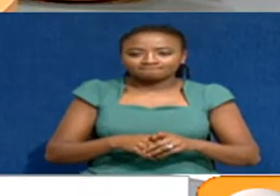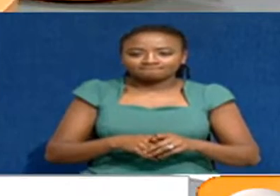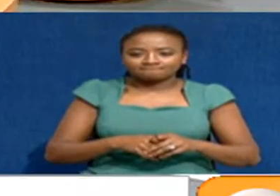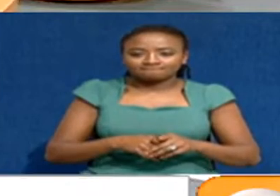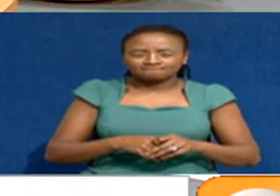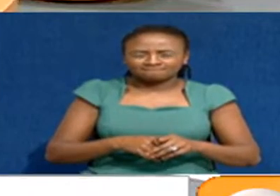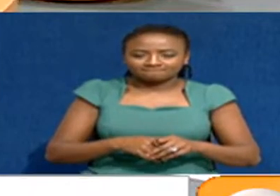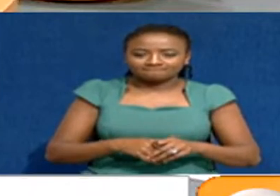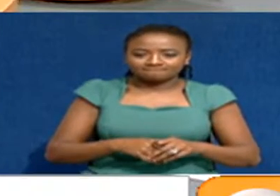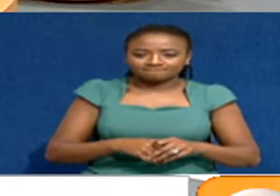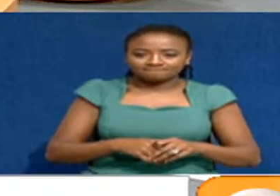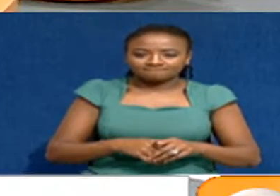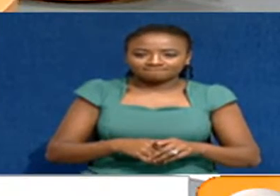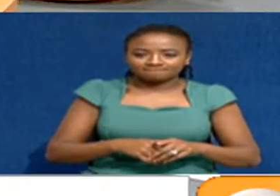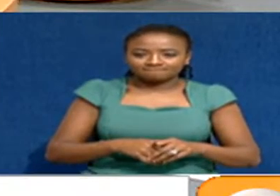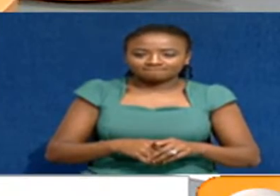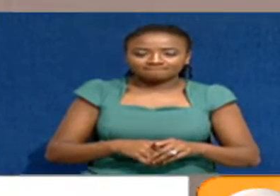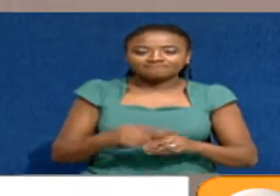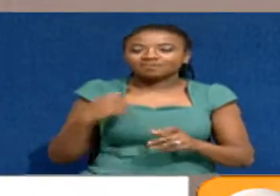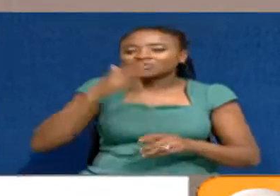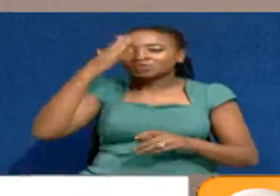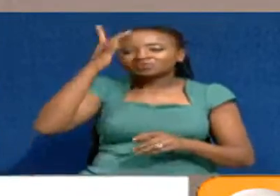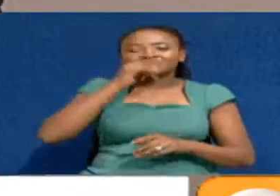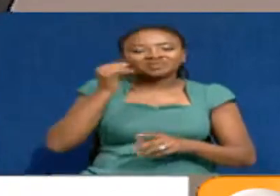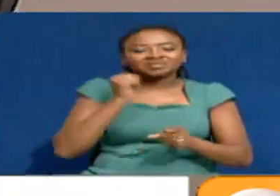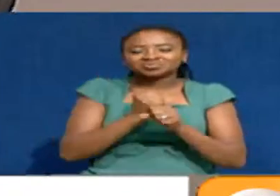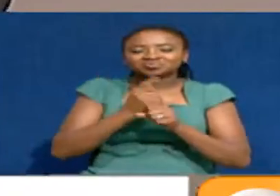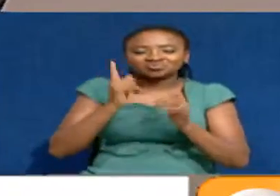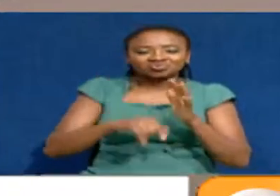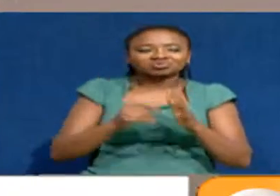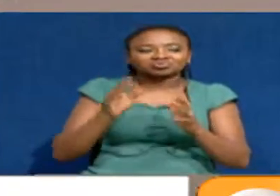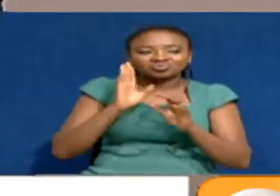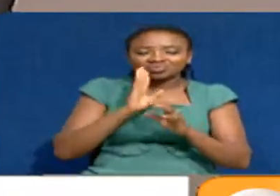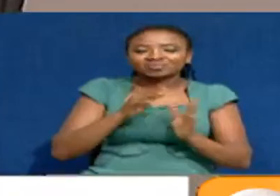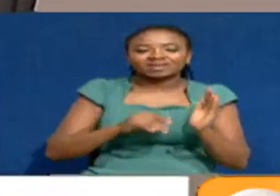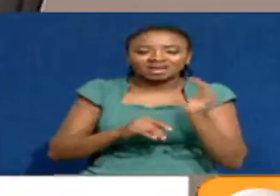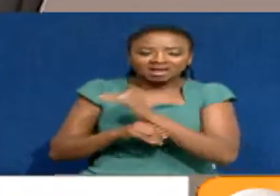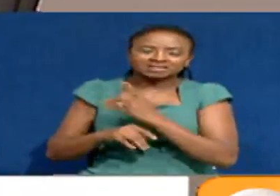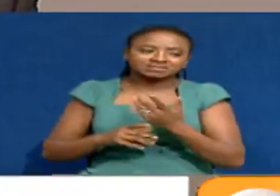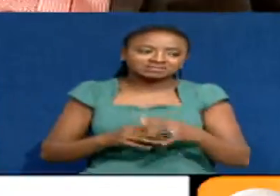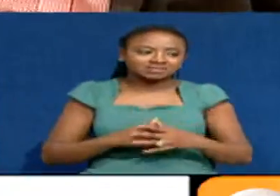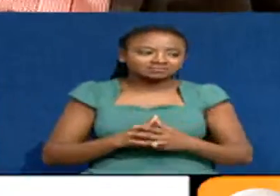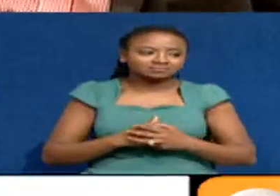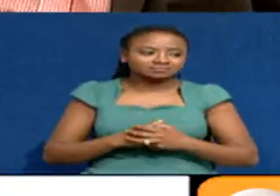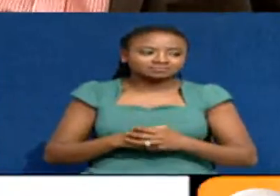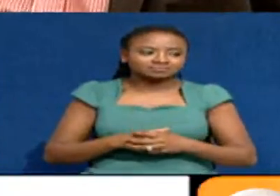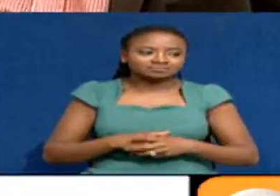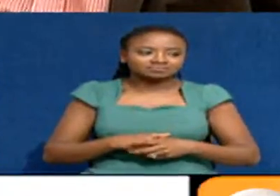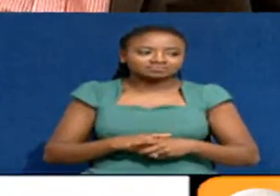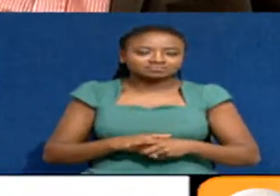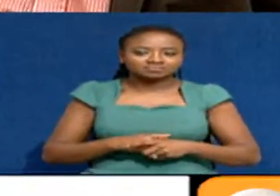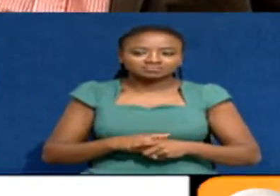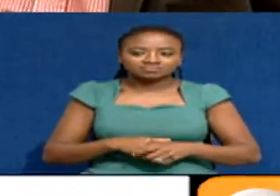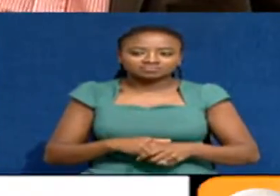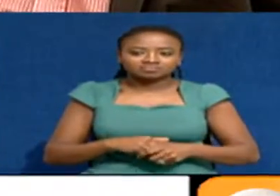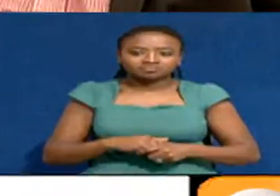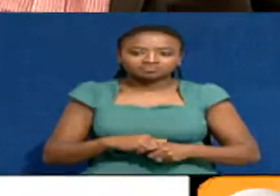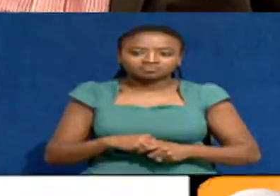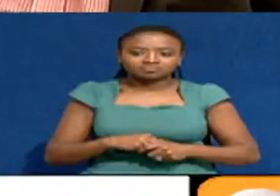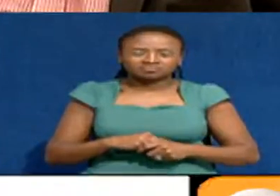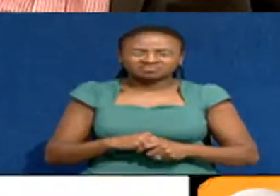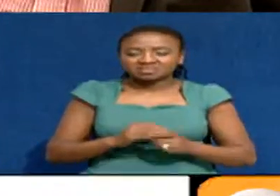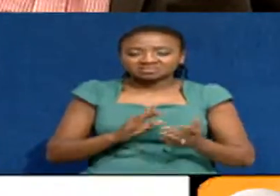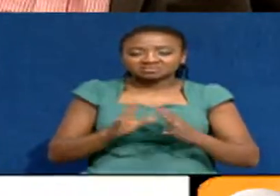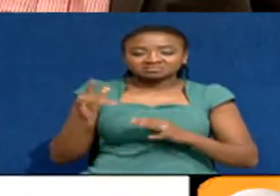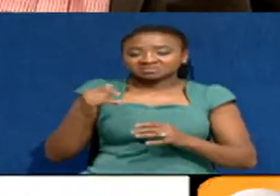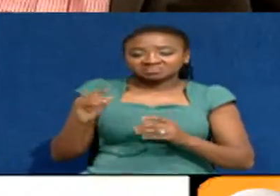I told you I knew from Vastia we know what to do eventually and get him on our side. And we know what to do. And at times, he may not even come to our side, but we will still